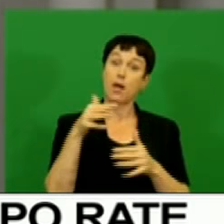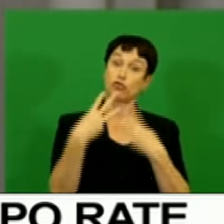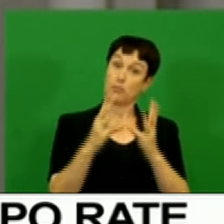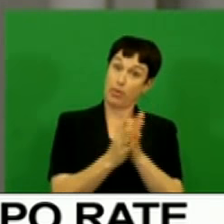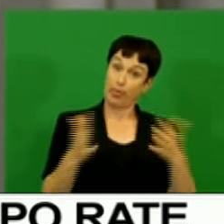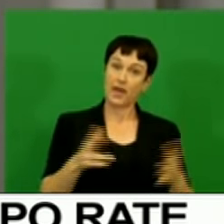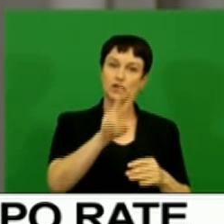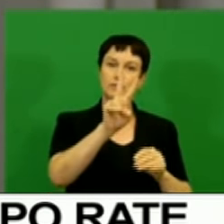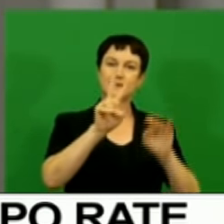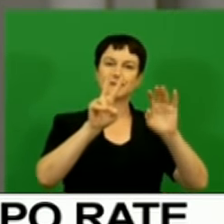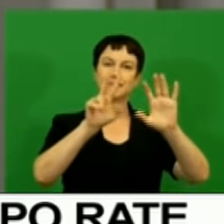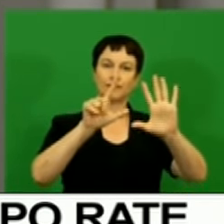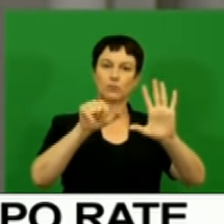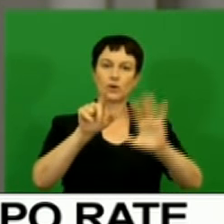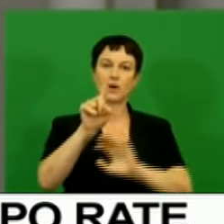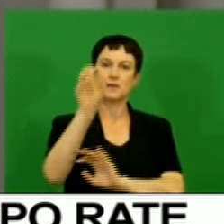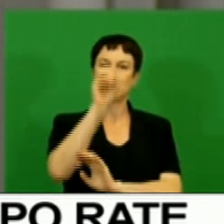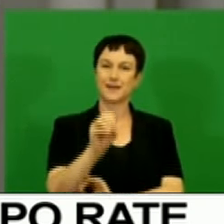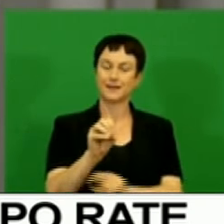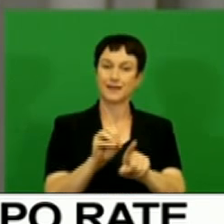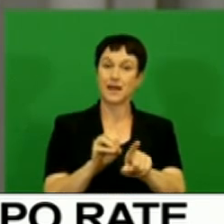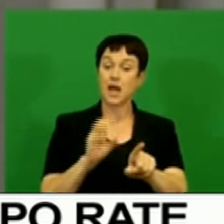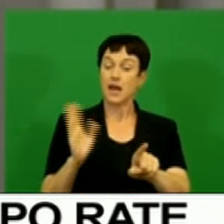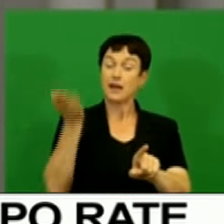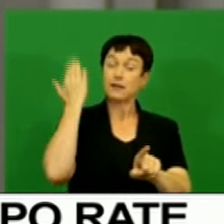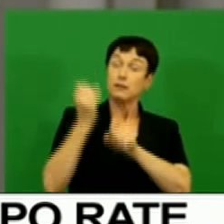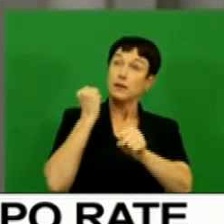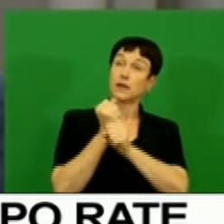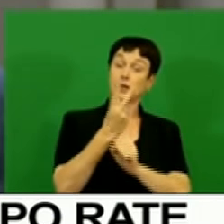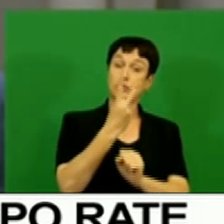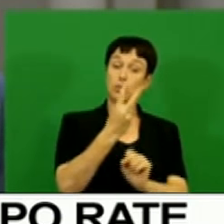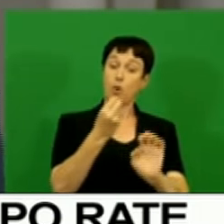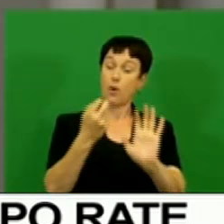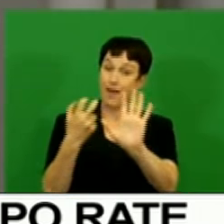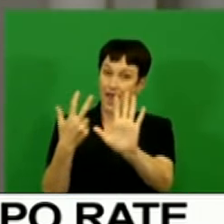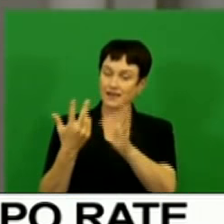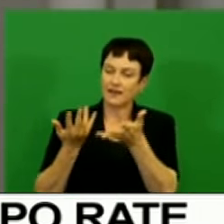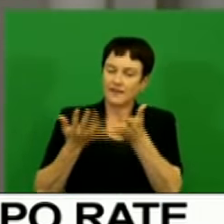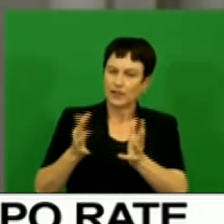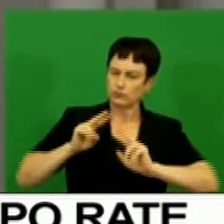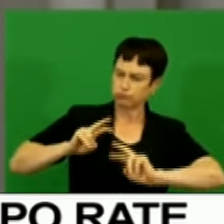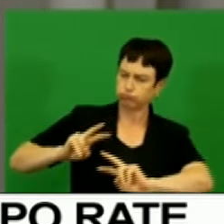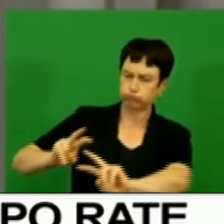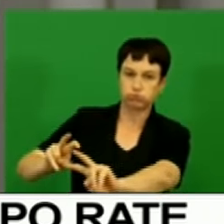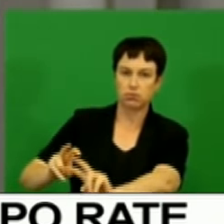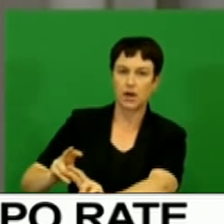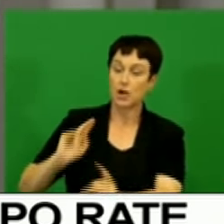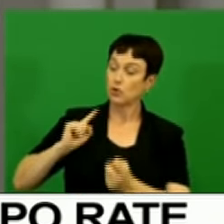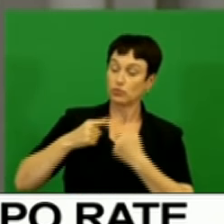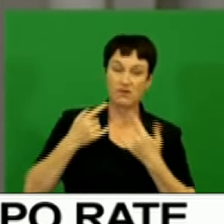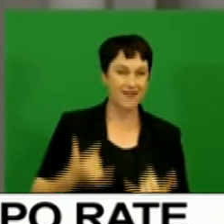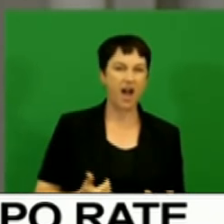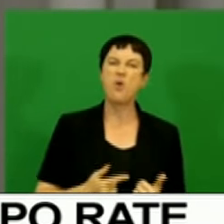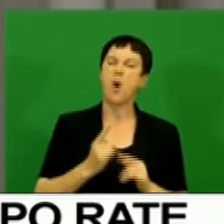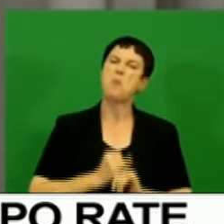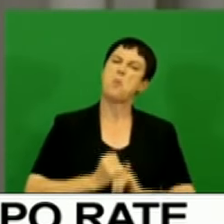its highest level since the inception of the quarterly labour force survey in 2008. Wage